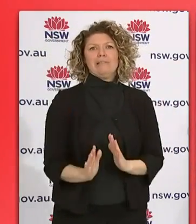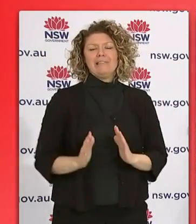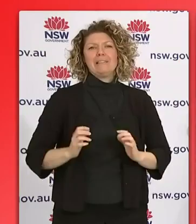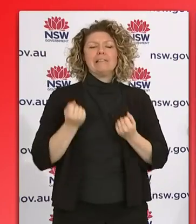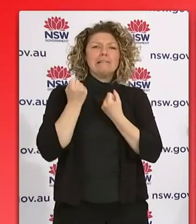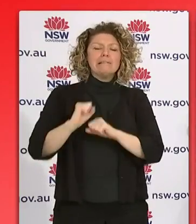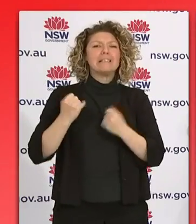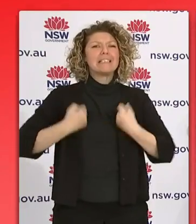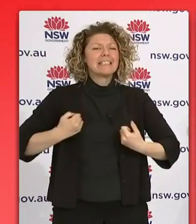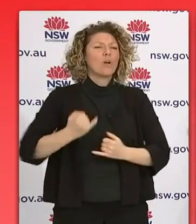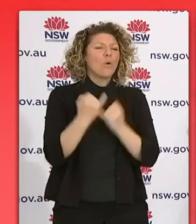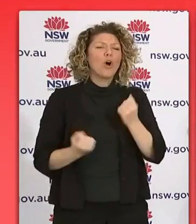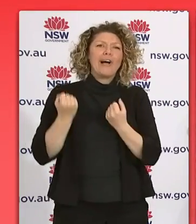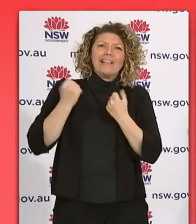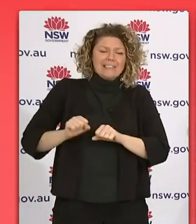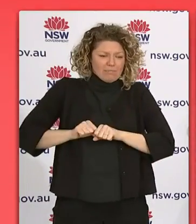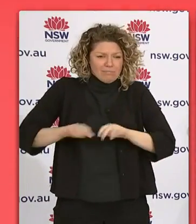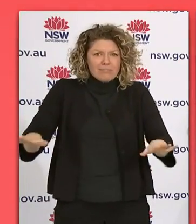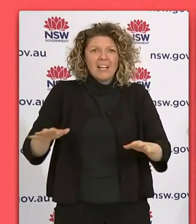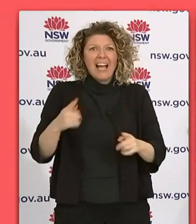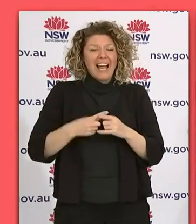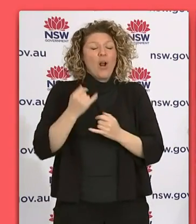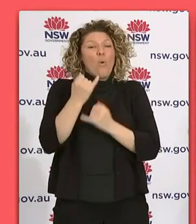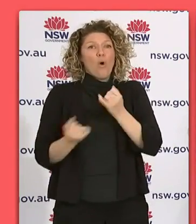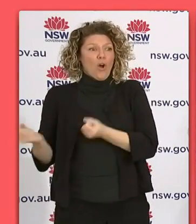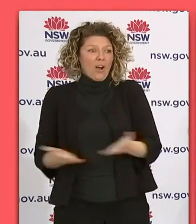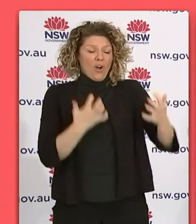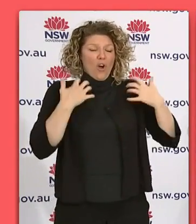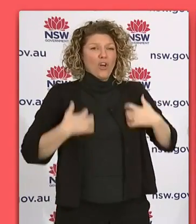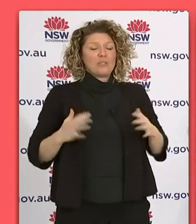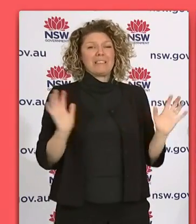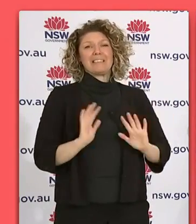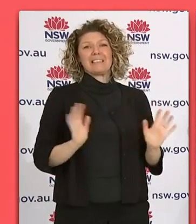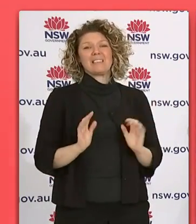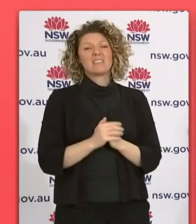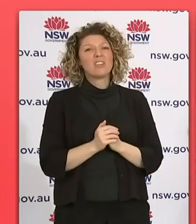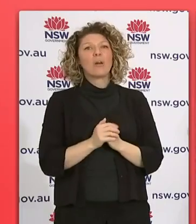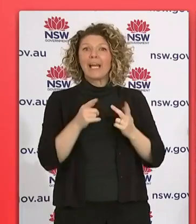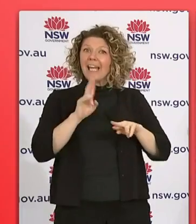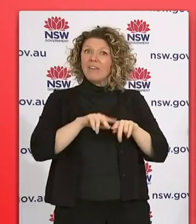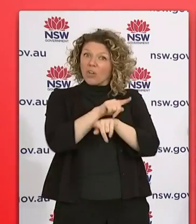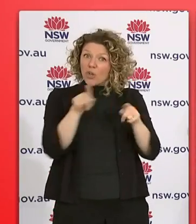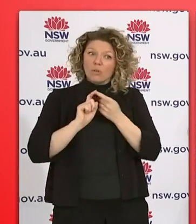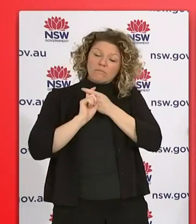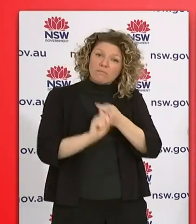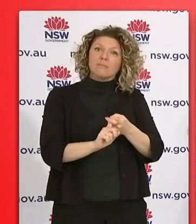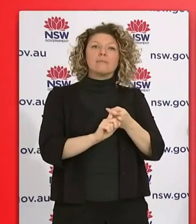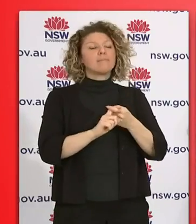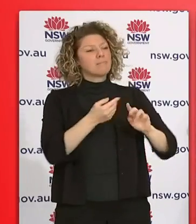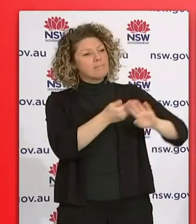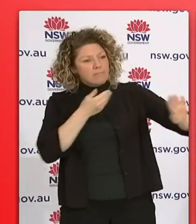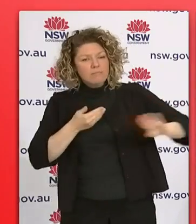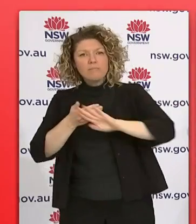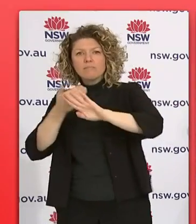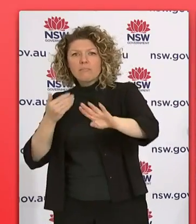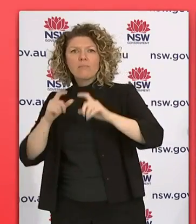Please know that by following the rules and getting vaccinated, you are making sure that you keep yourself and your loved ones safe. And